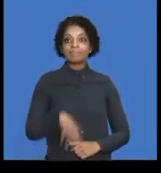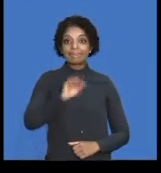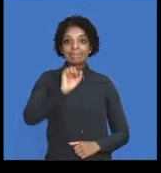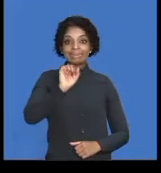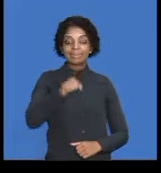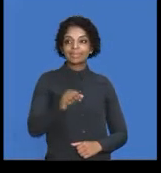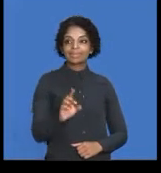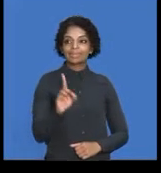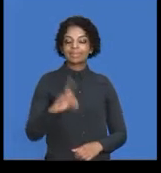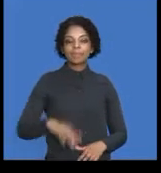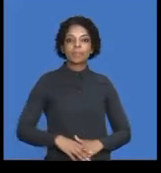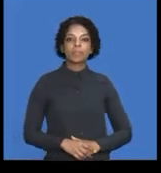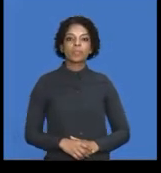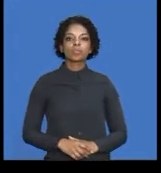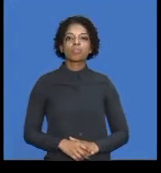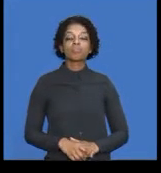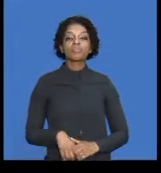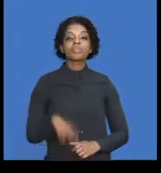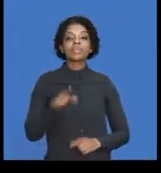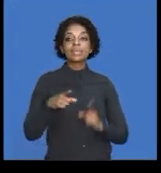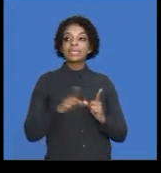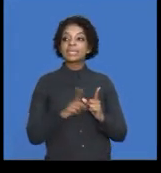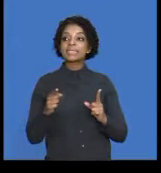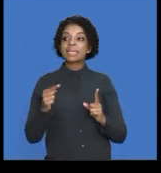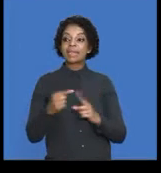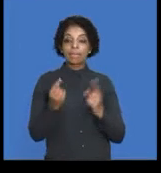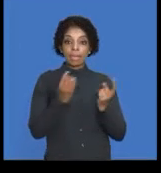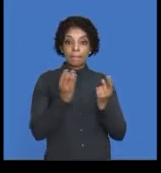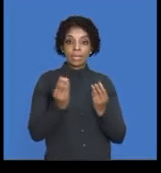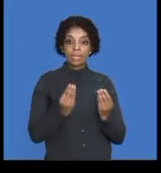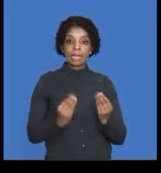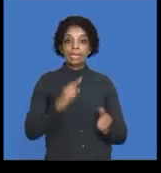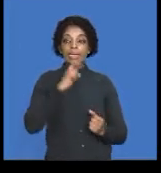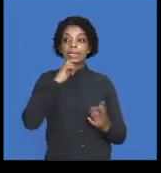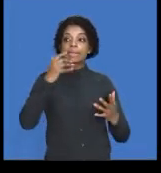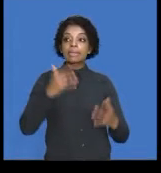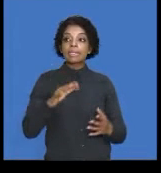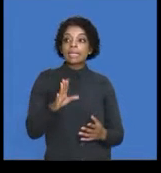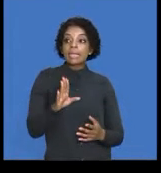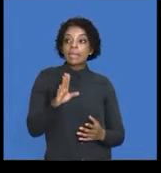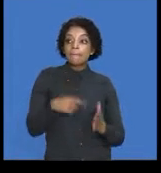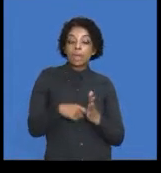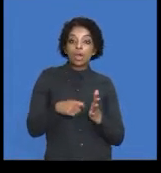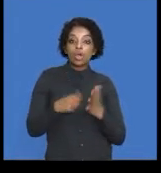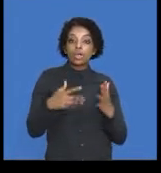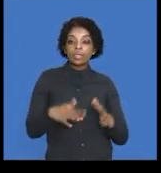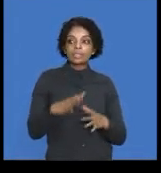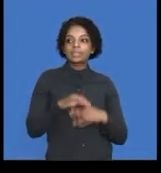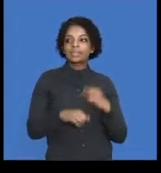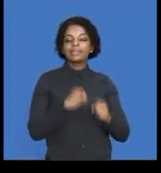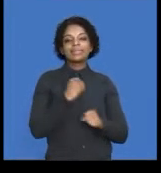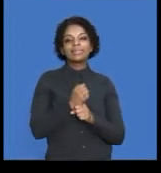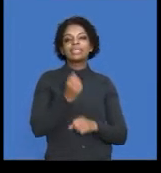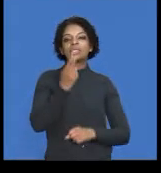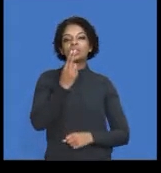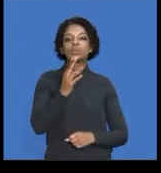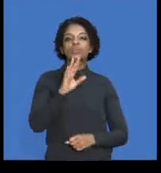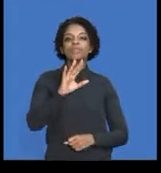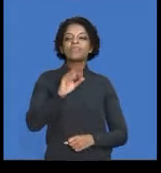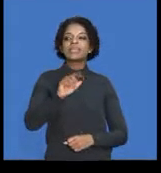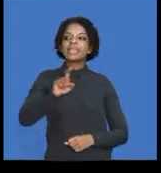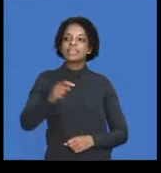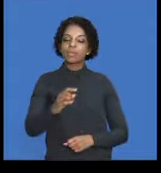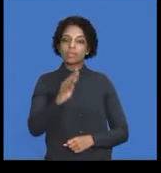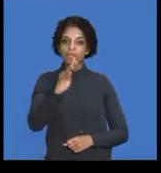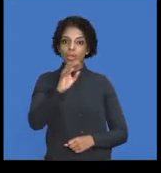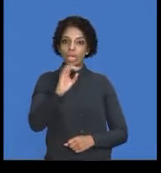It's here. Here's it. Indirect materials bought during the year was 250,400. Okay.